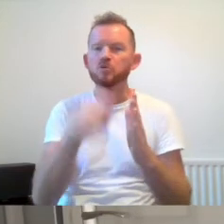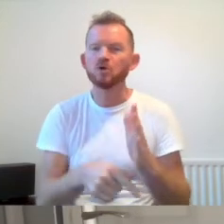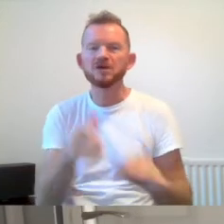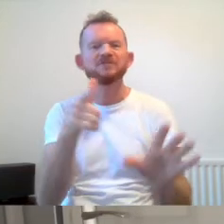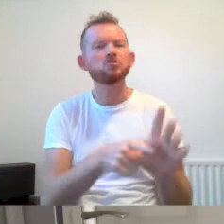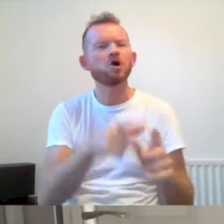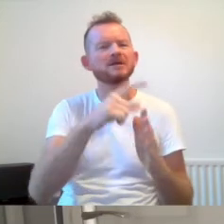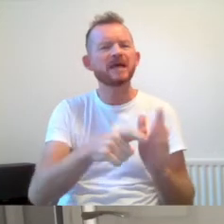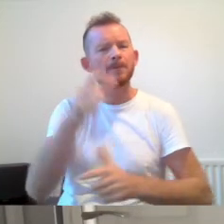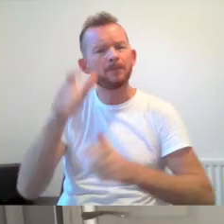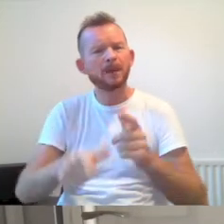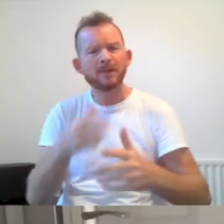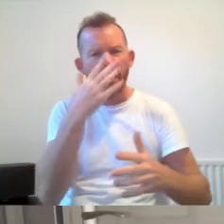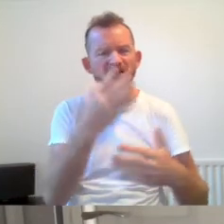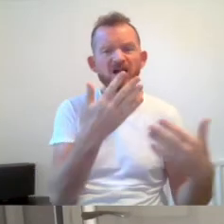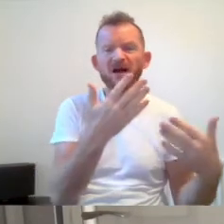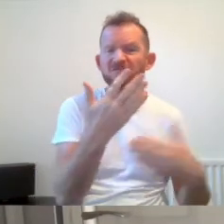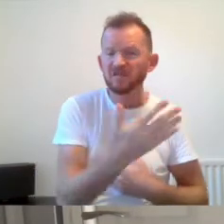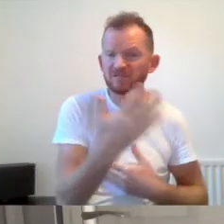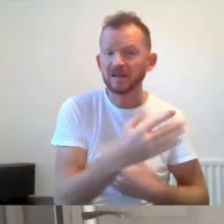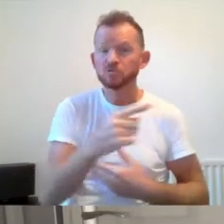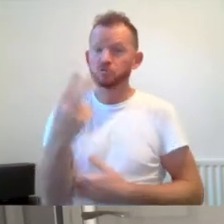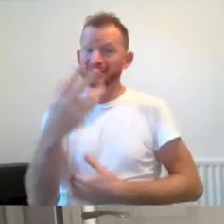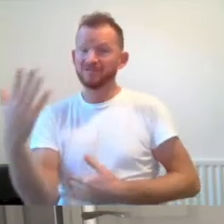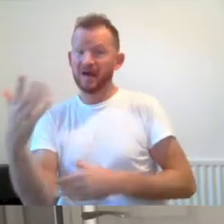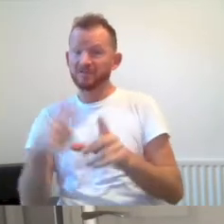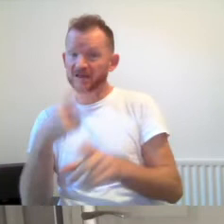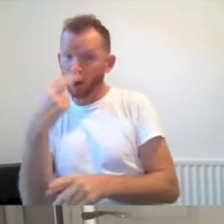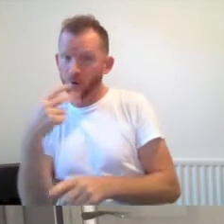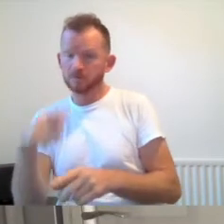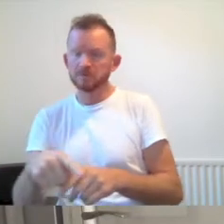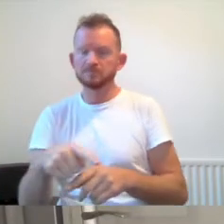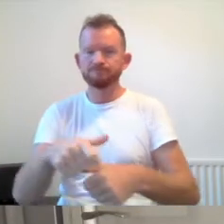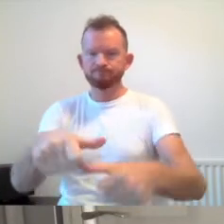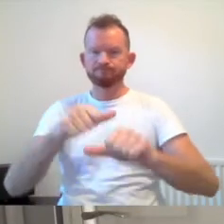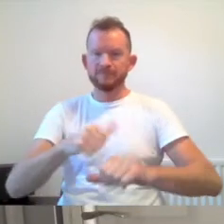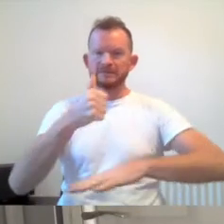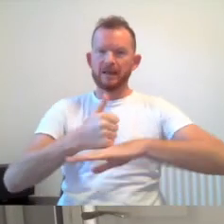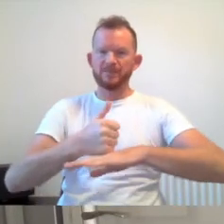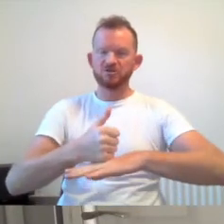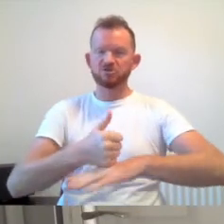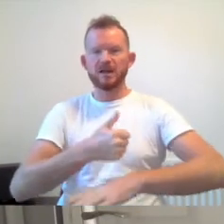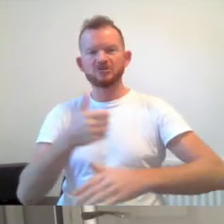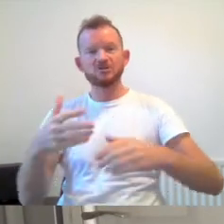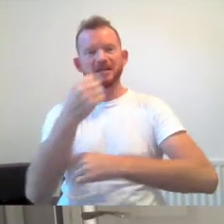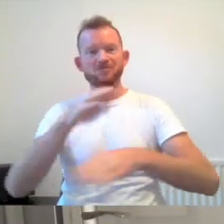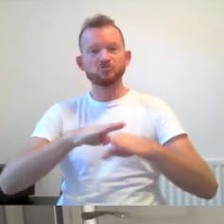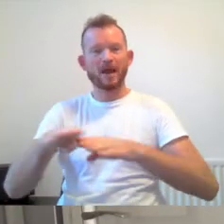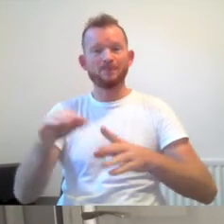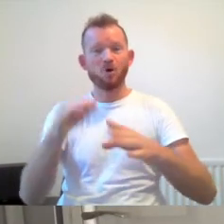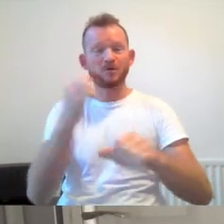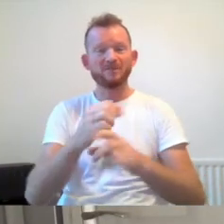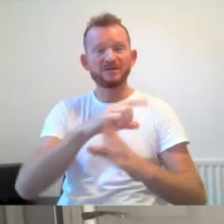disabled people aged 15 to 25 years old. We established a successful training programme for disabled